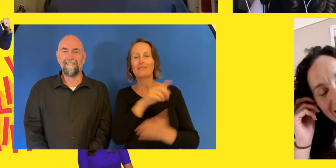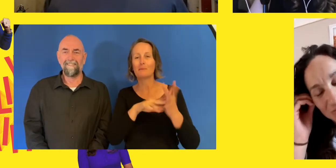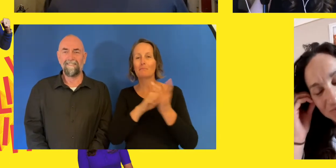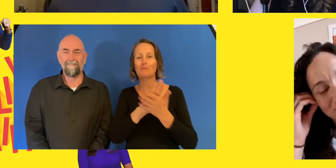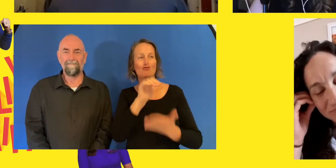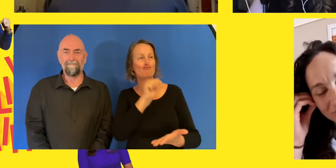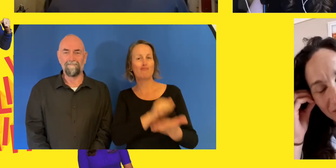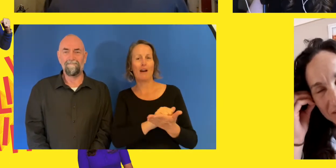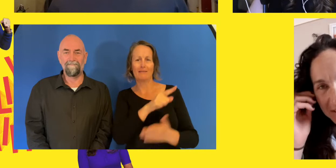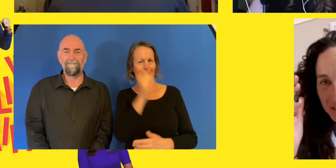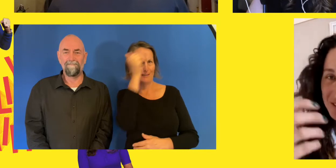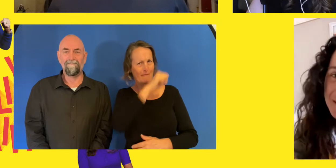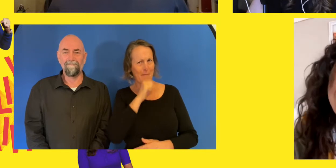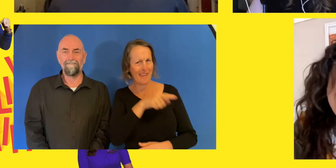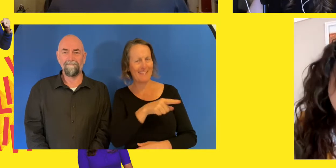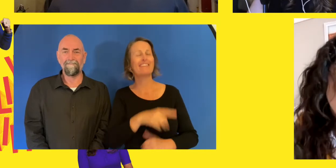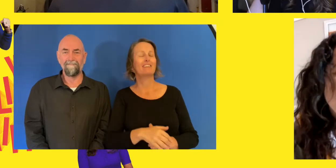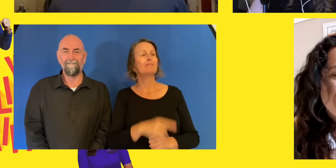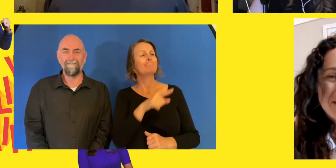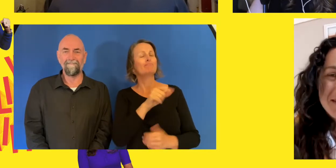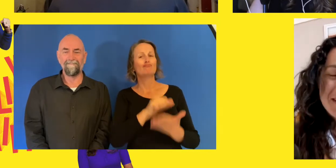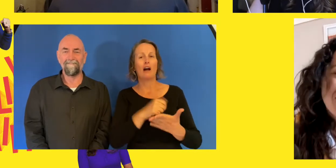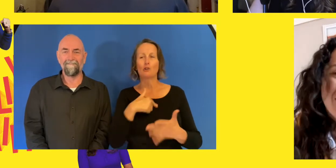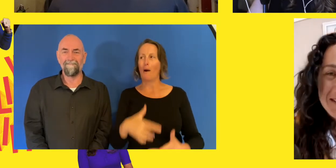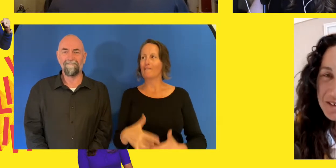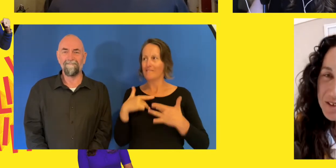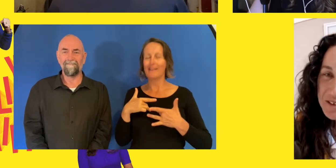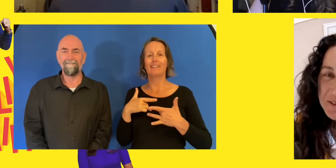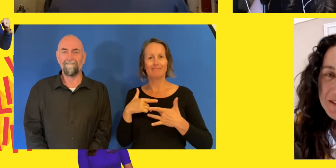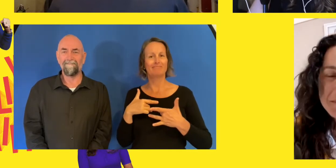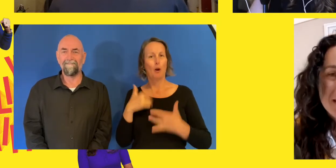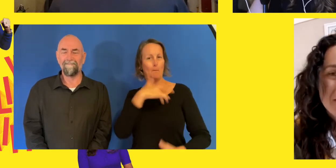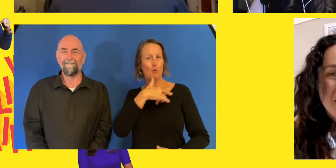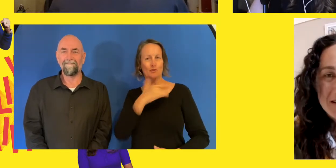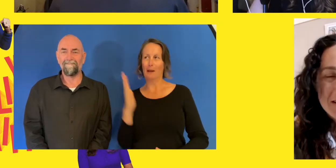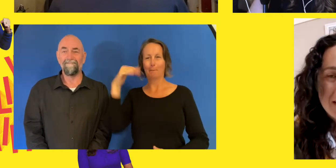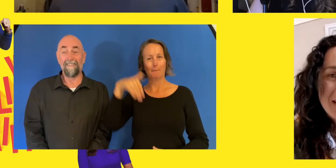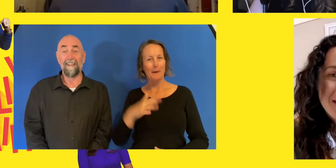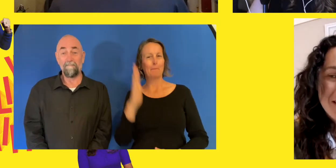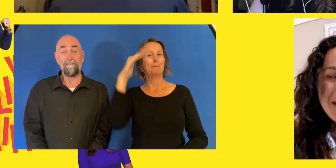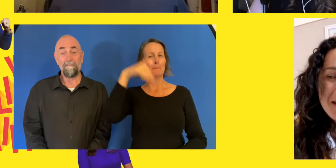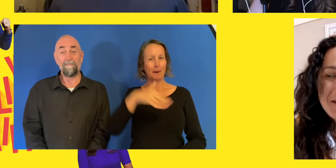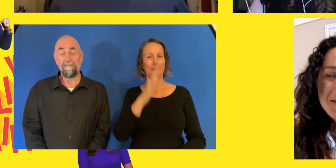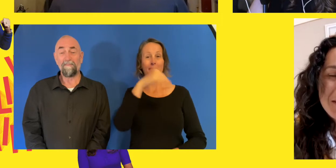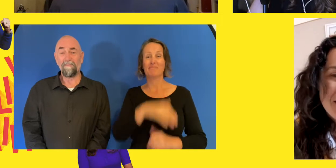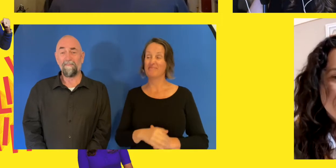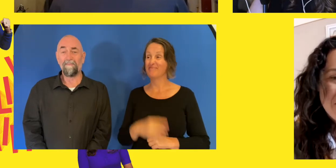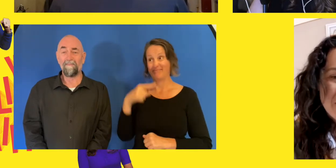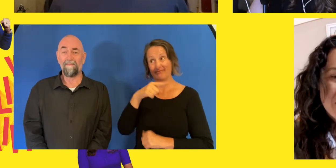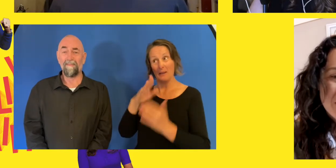Um, yeah, so I've been highs and lows this week, massive highs seeing, you know,